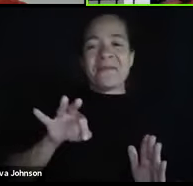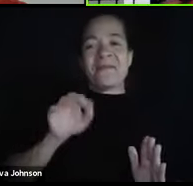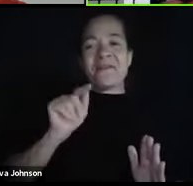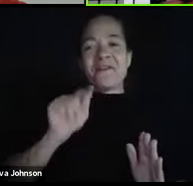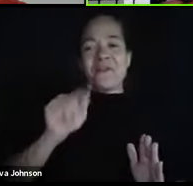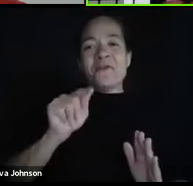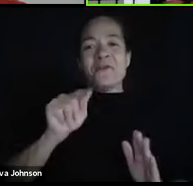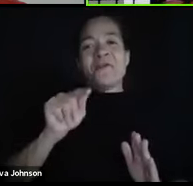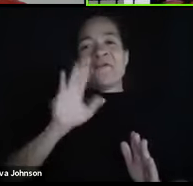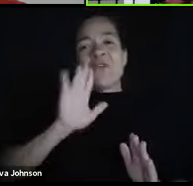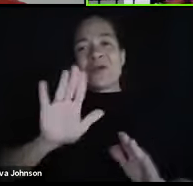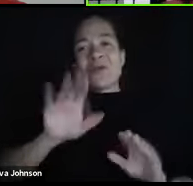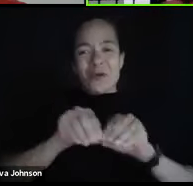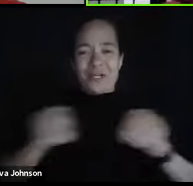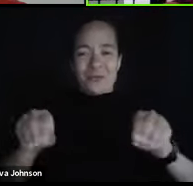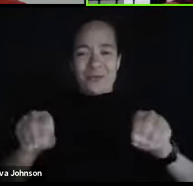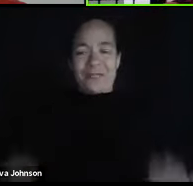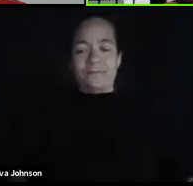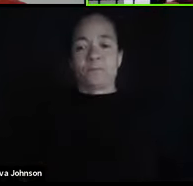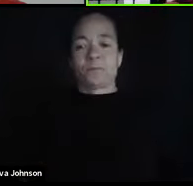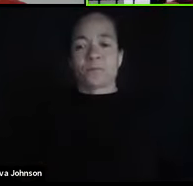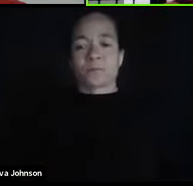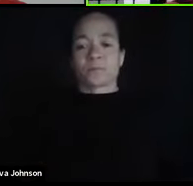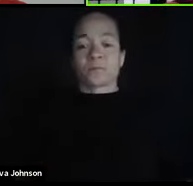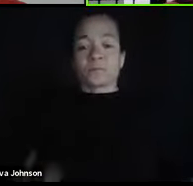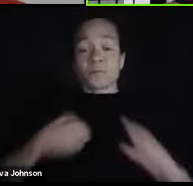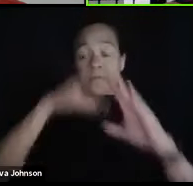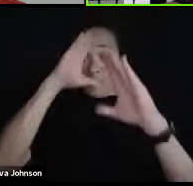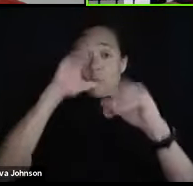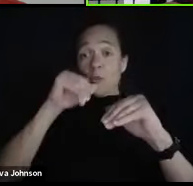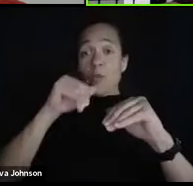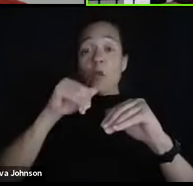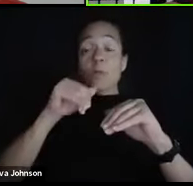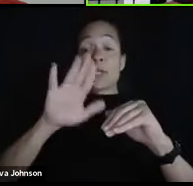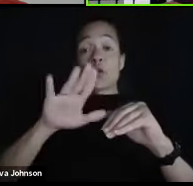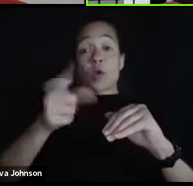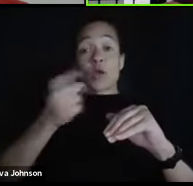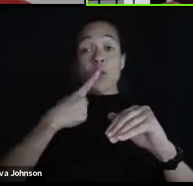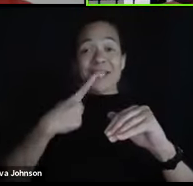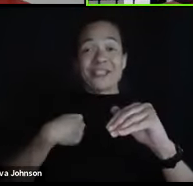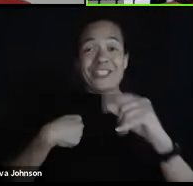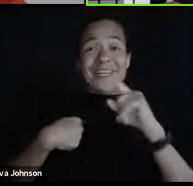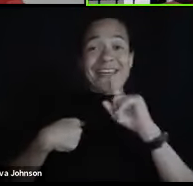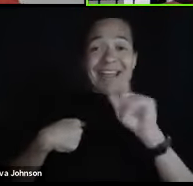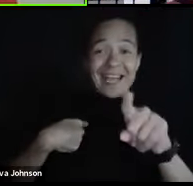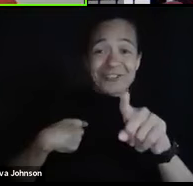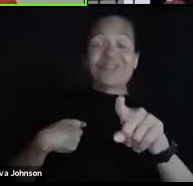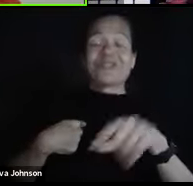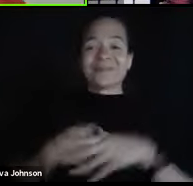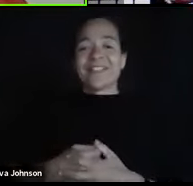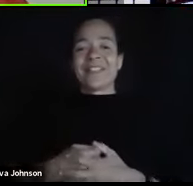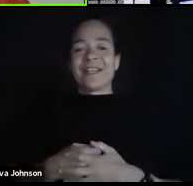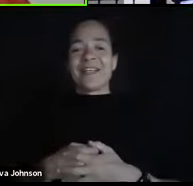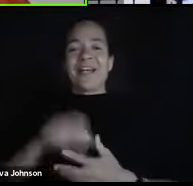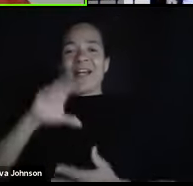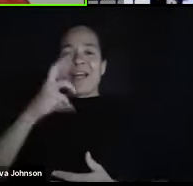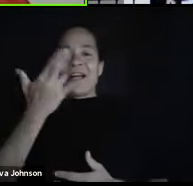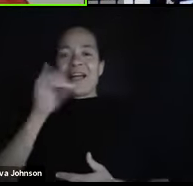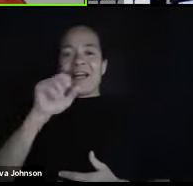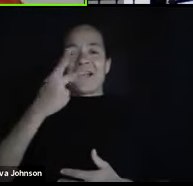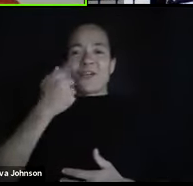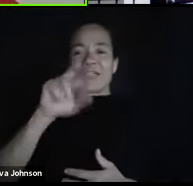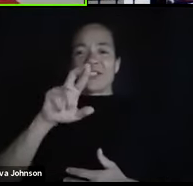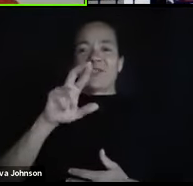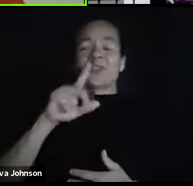your degree. I hope I answered your question. Let me know. Yes. Christopher said thank you so much.